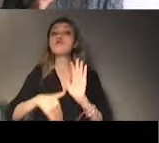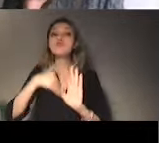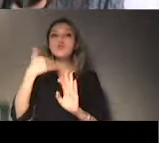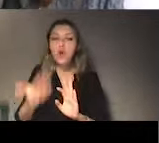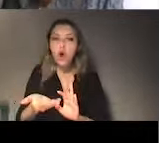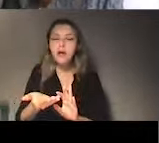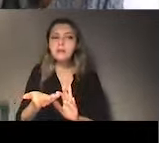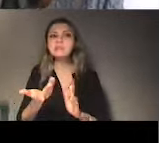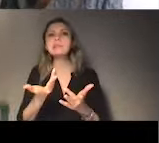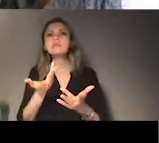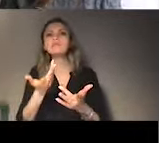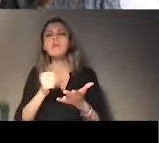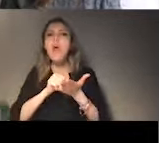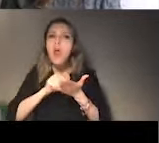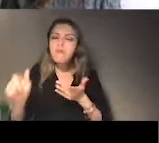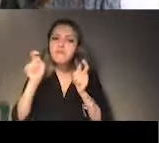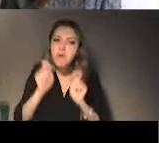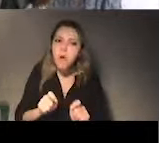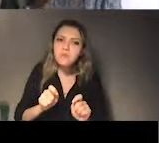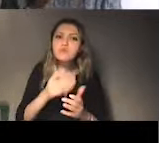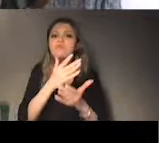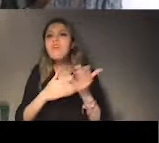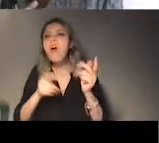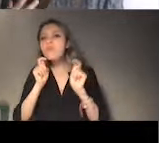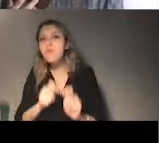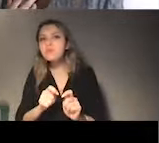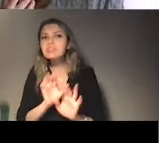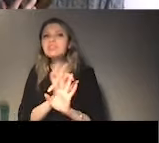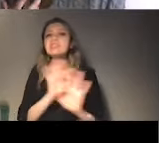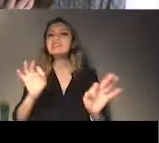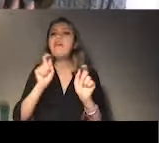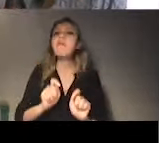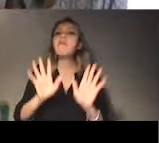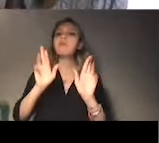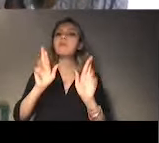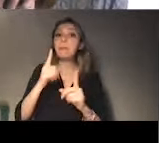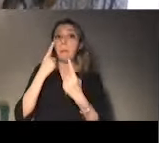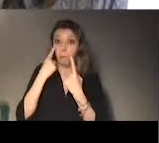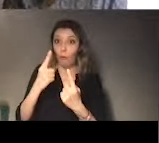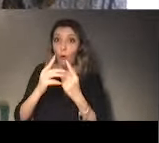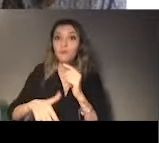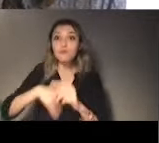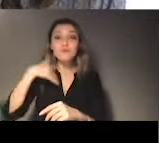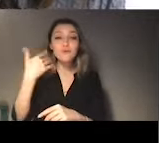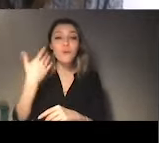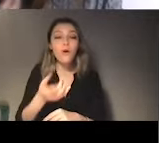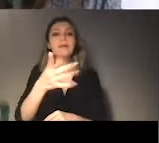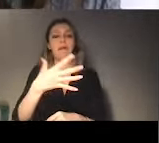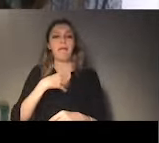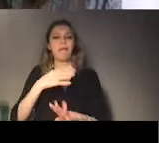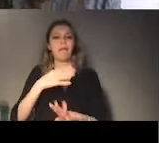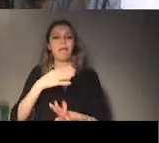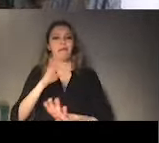say target your advocacy work in order to put pressure at the national level